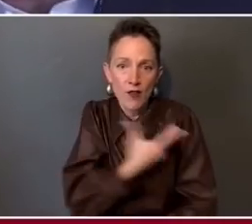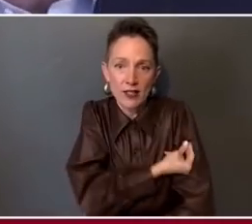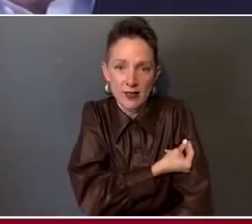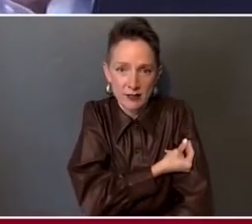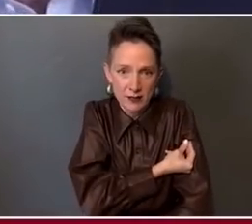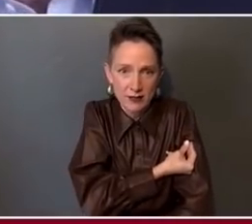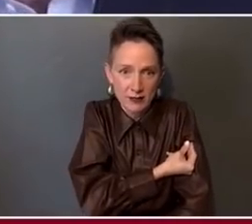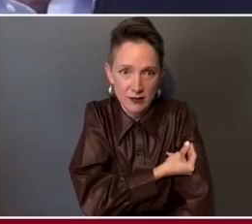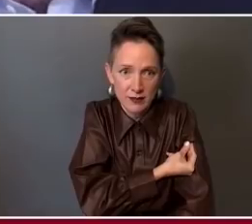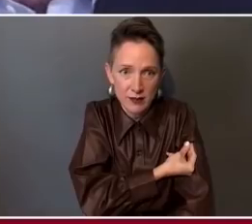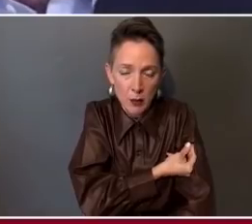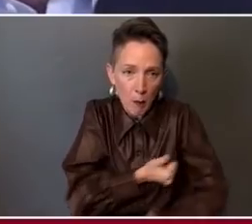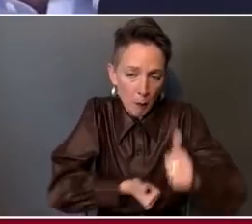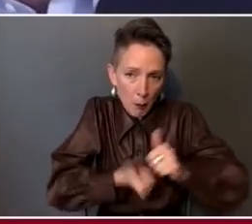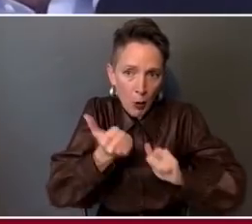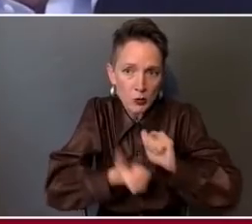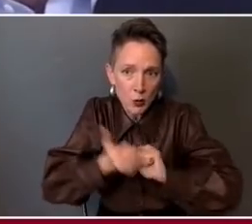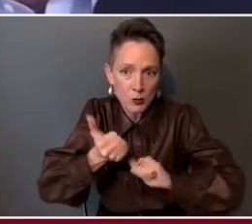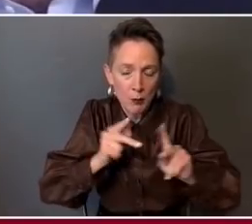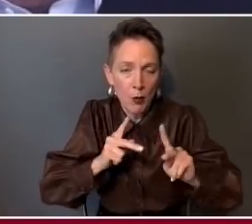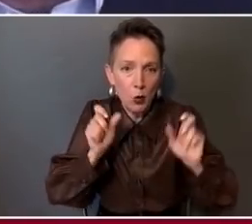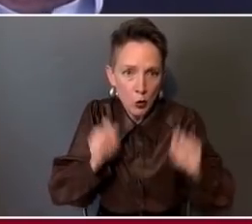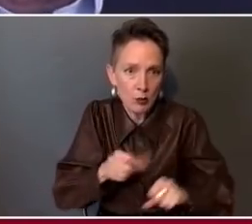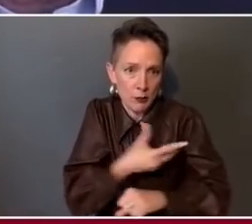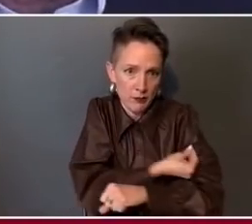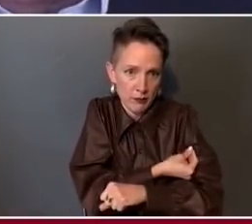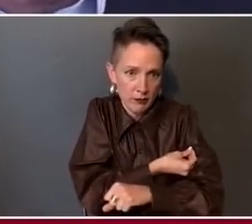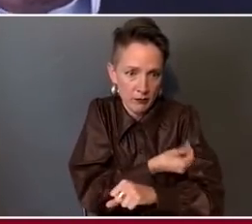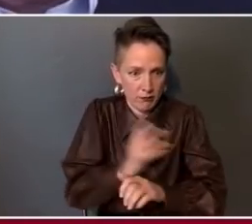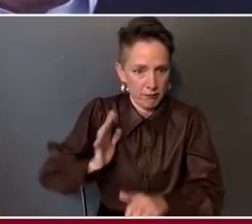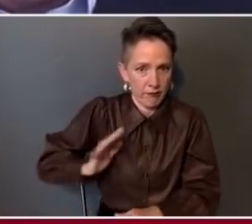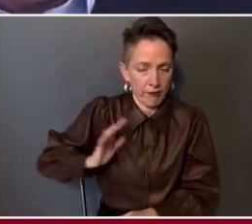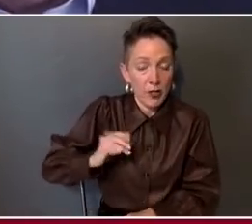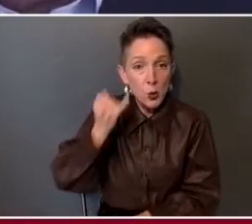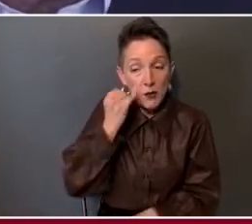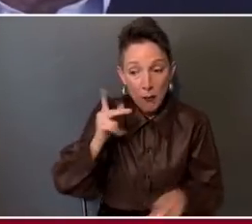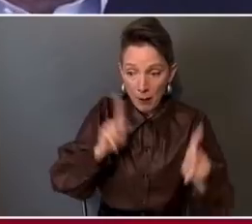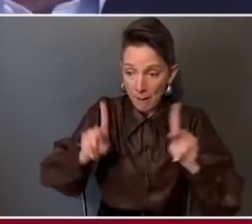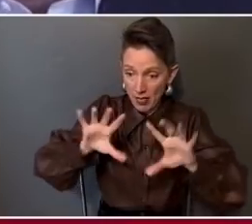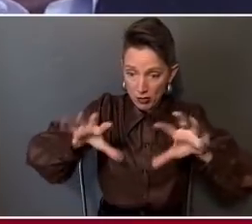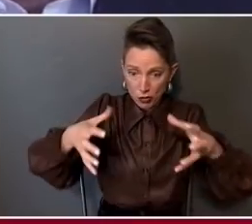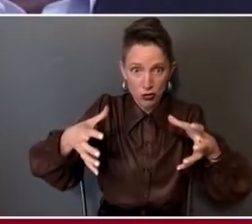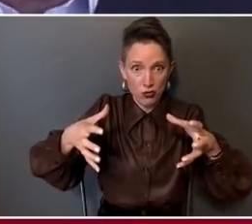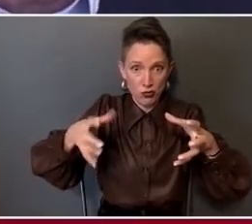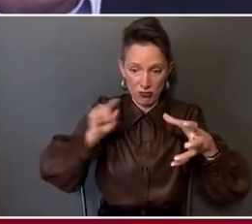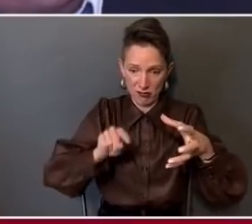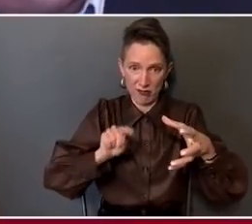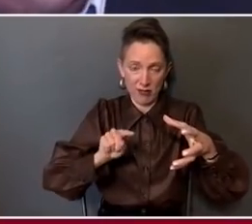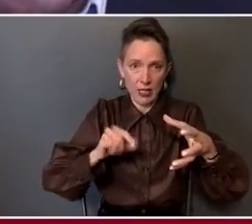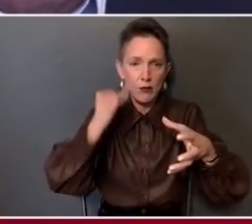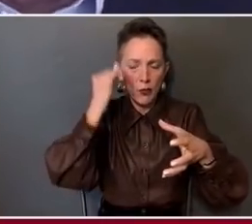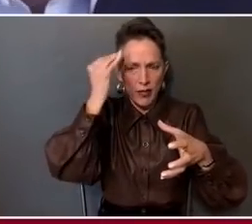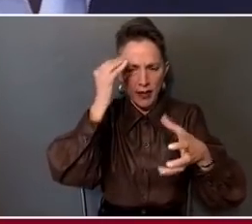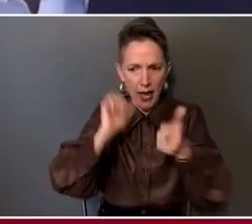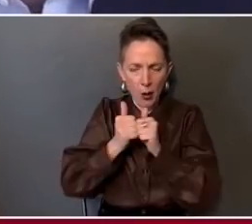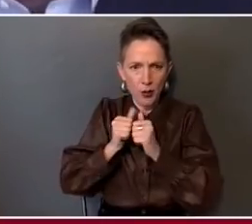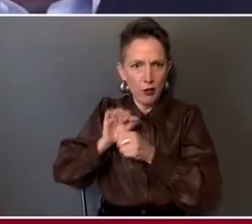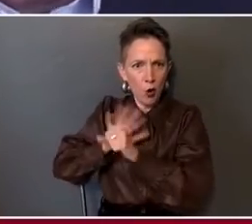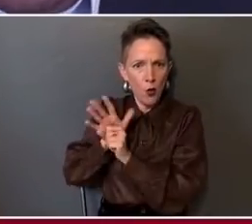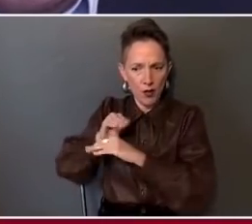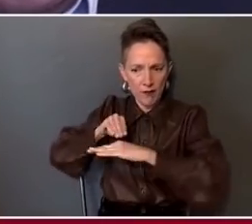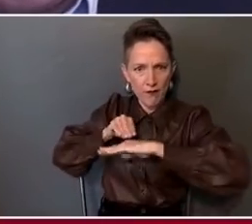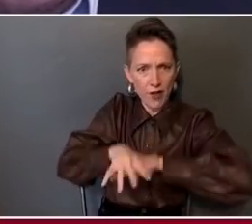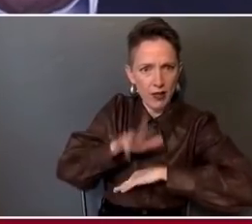majority were never vaccinated. And so I think that when at a population level, you look at what COVID has done. It's the first